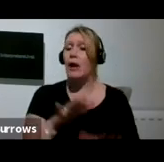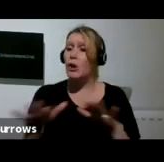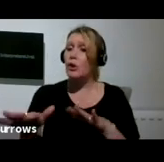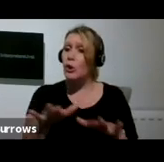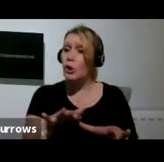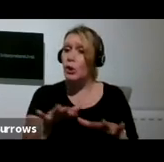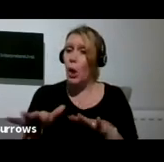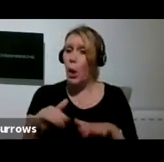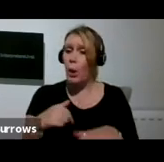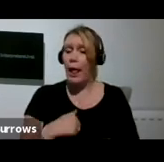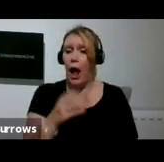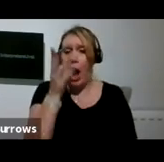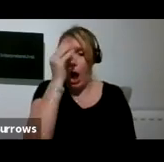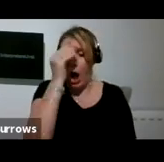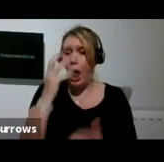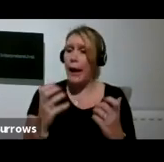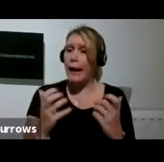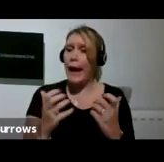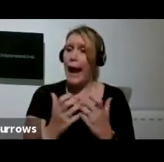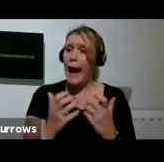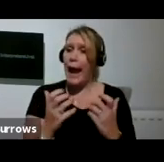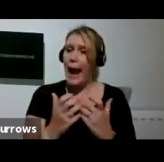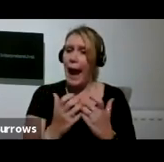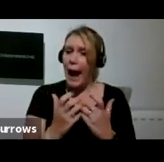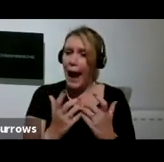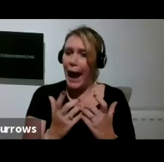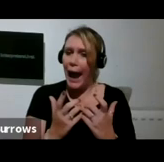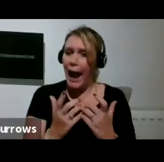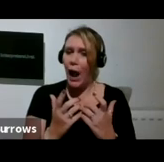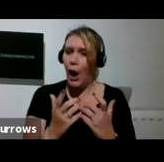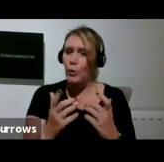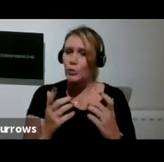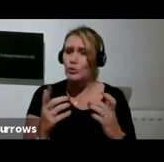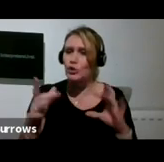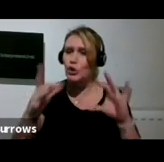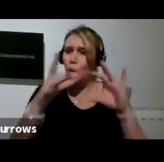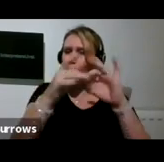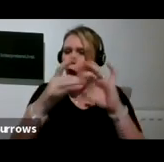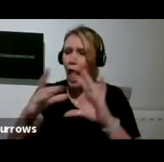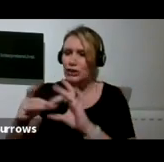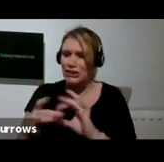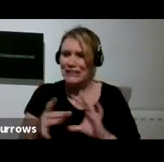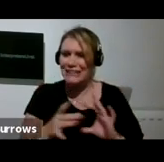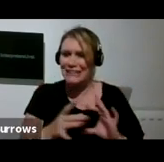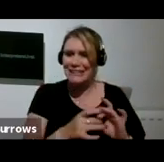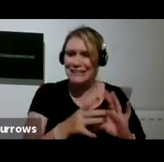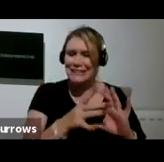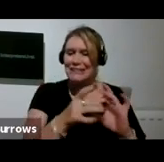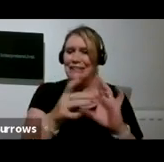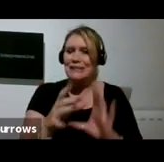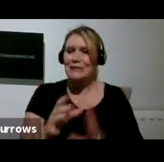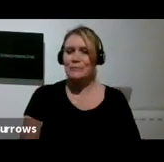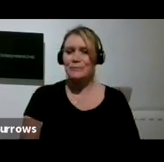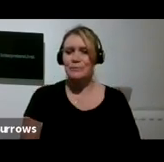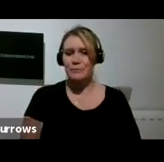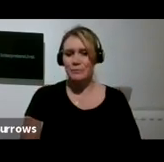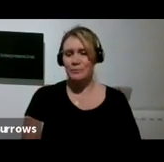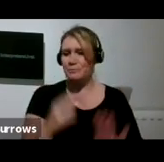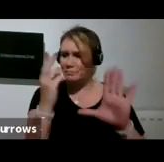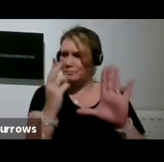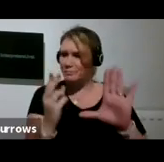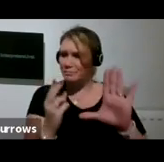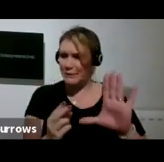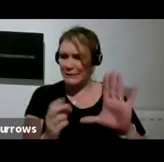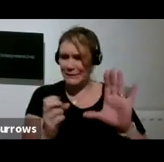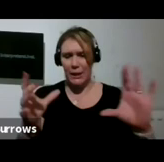how to do them. And this progressed to the current collages,